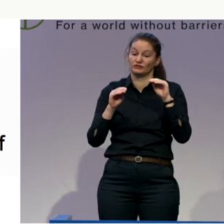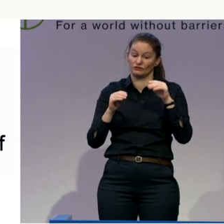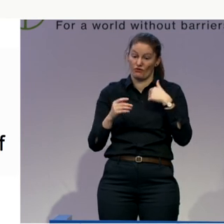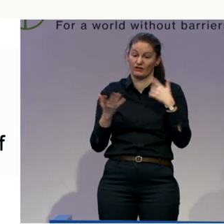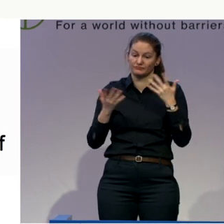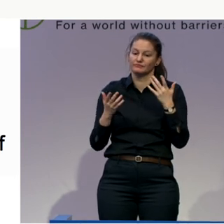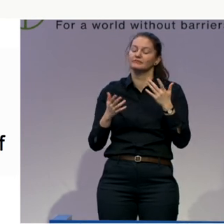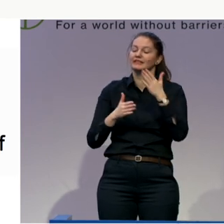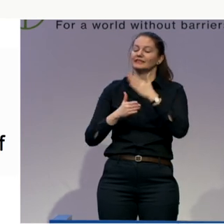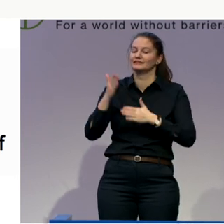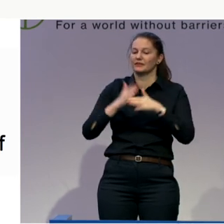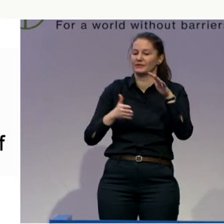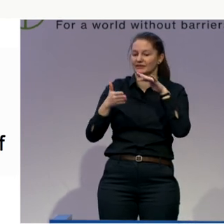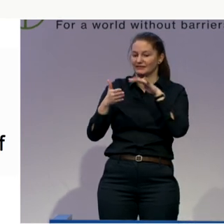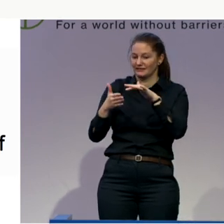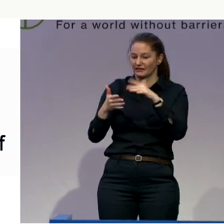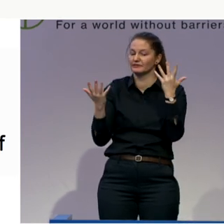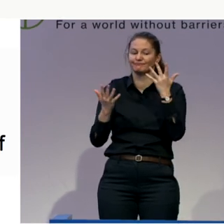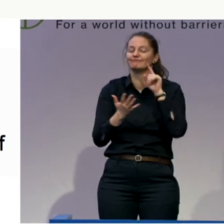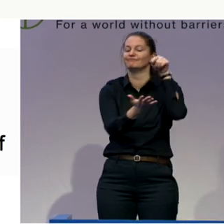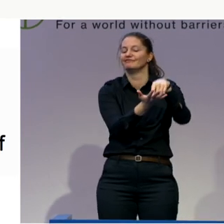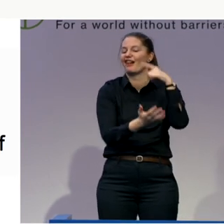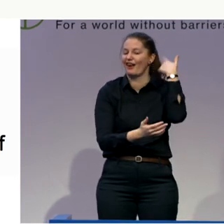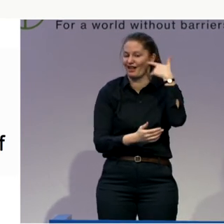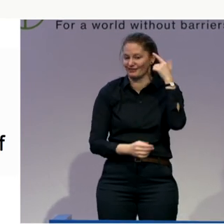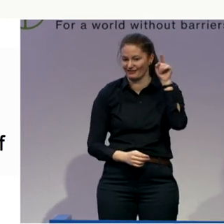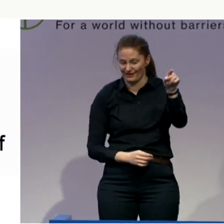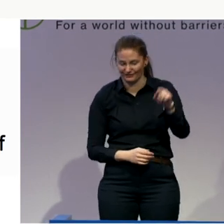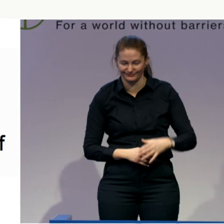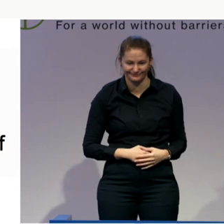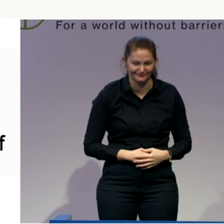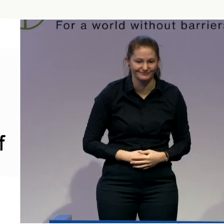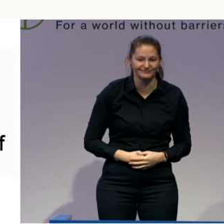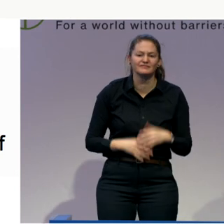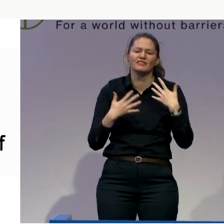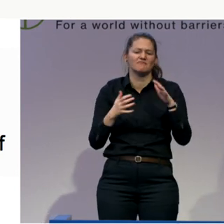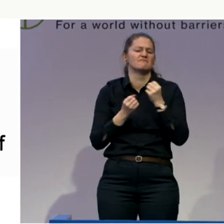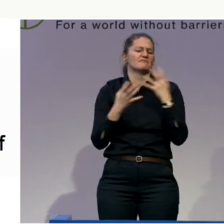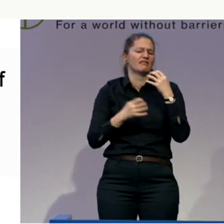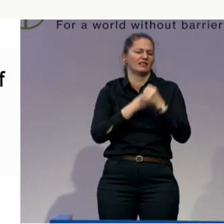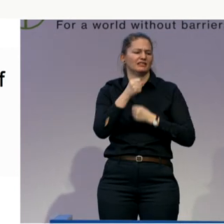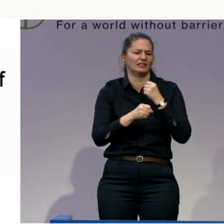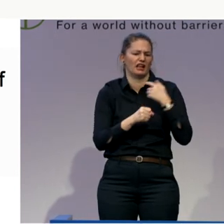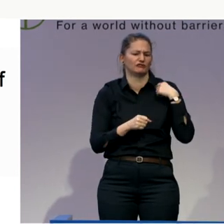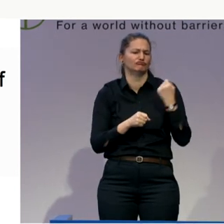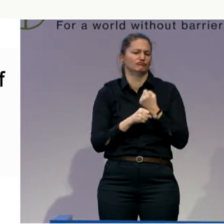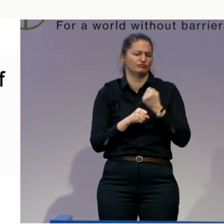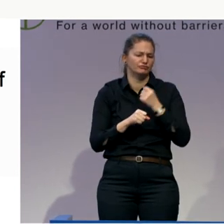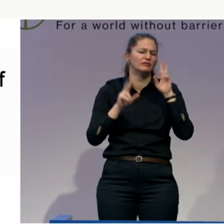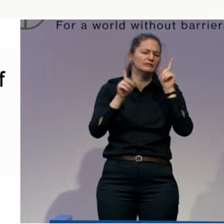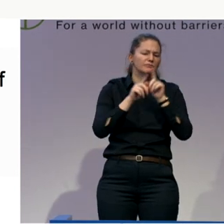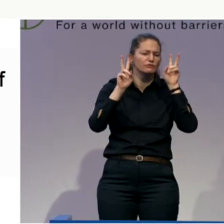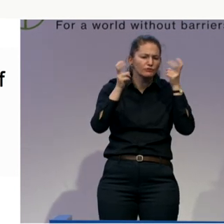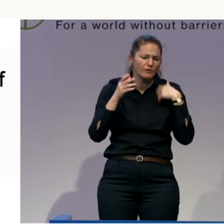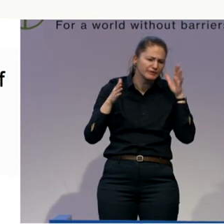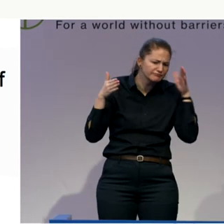into independent living and personal assistance for the last few years. This is a phenomenon that you're familiar with from many, many